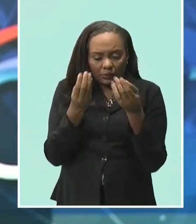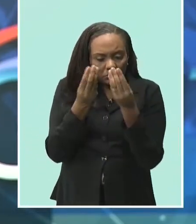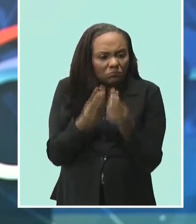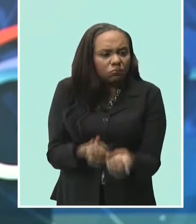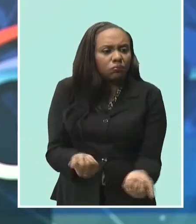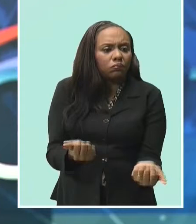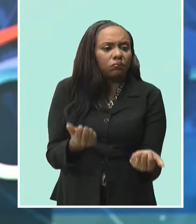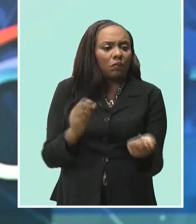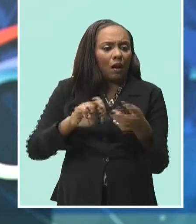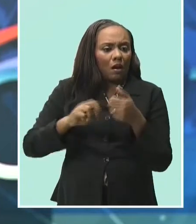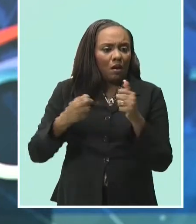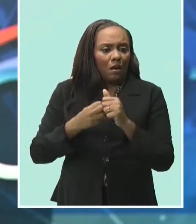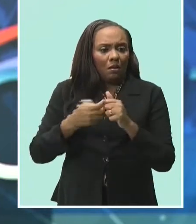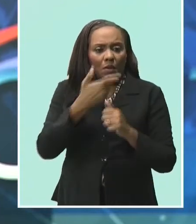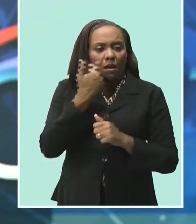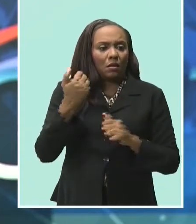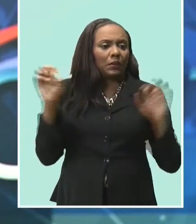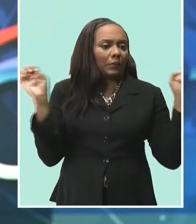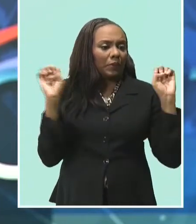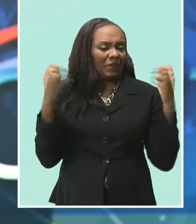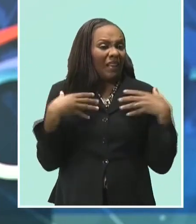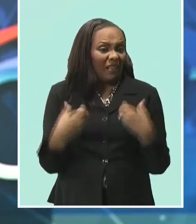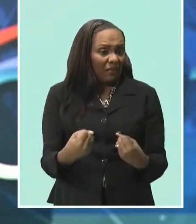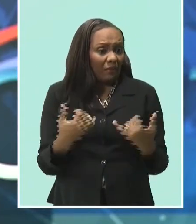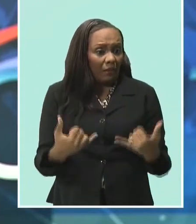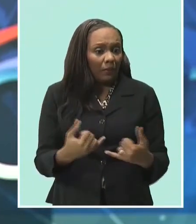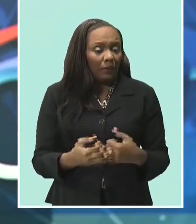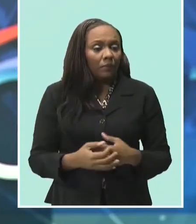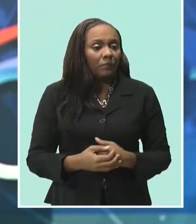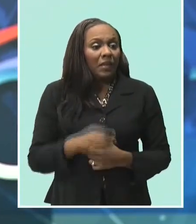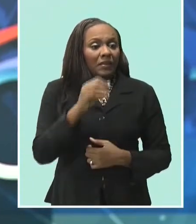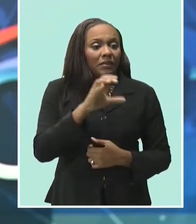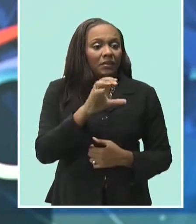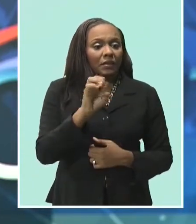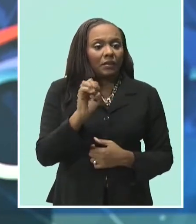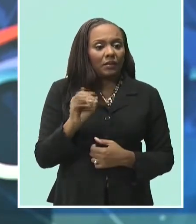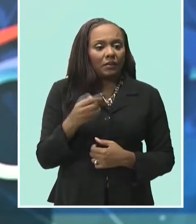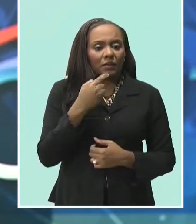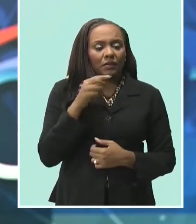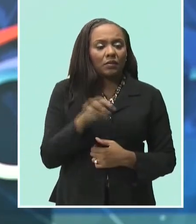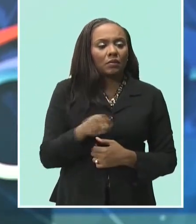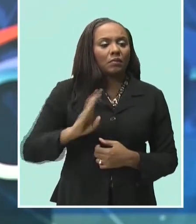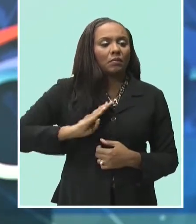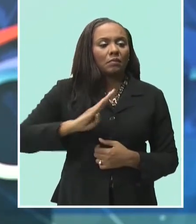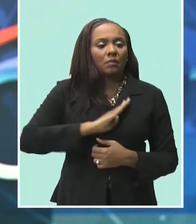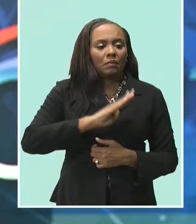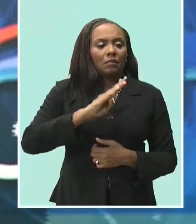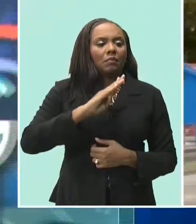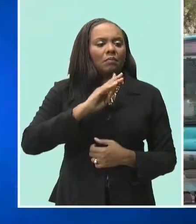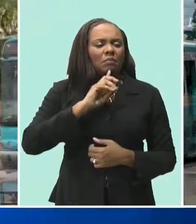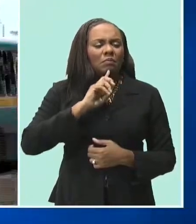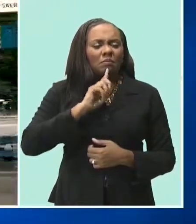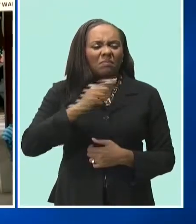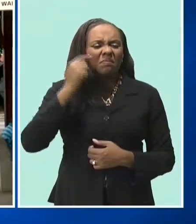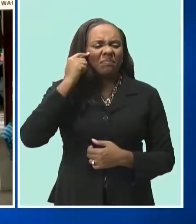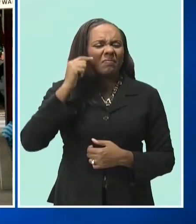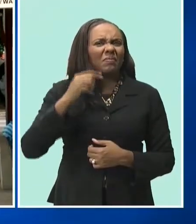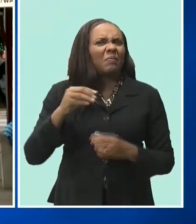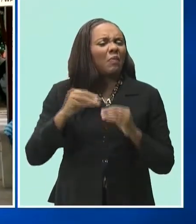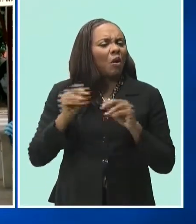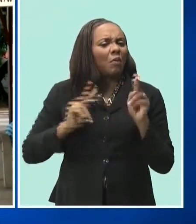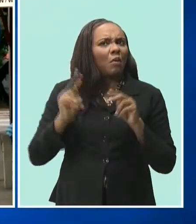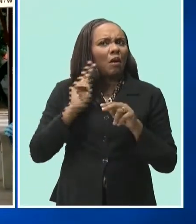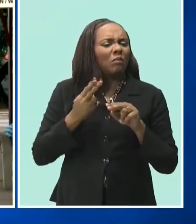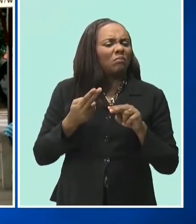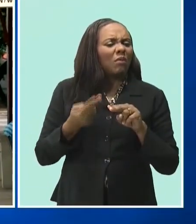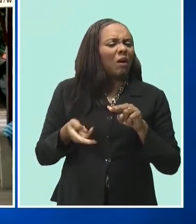during the public health emergency. Chief Executive Officer Fabian Wharton says the Transport Board is expecting to see incremental increases